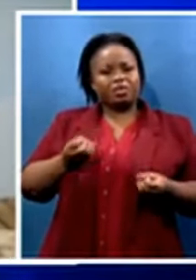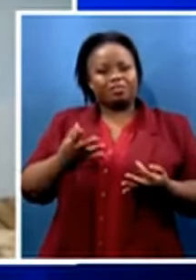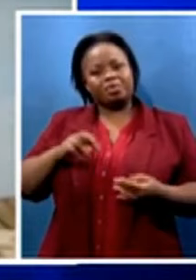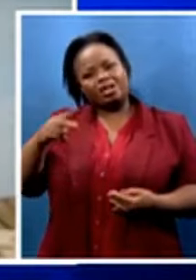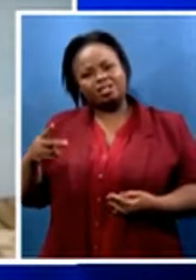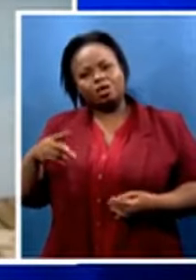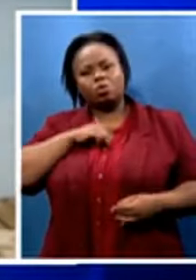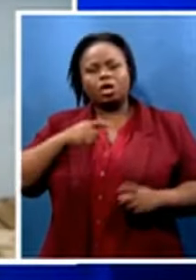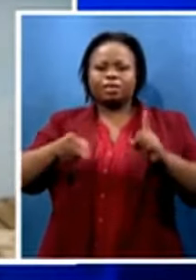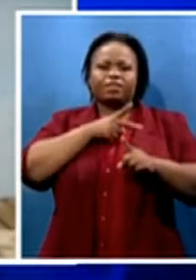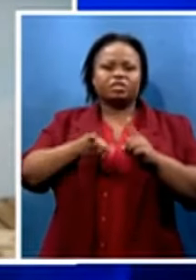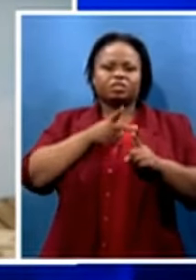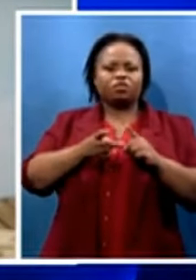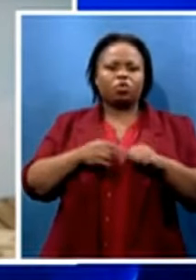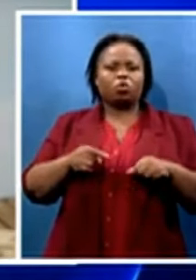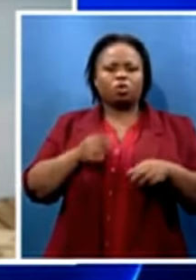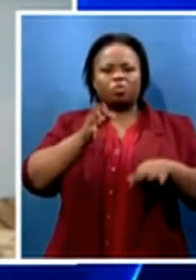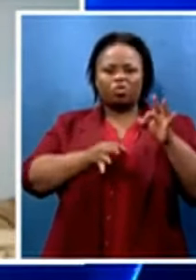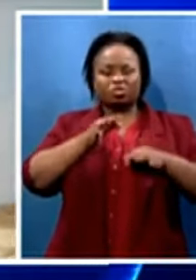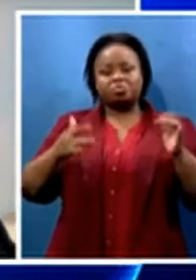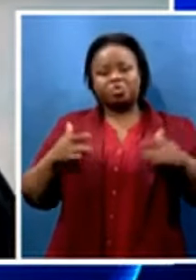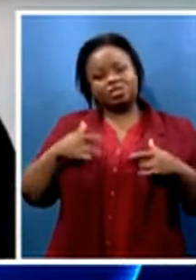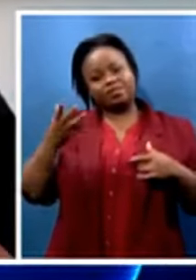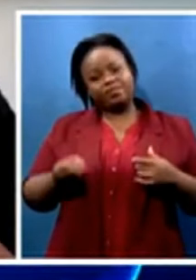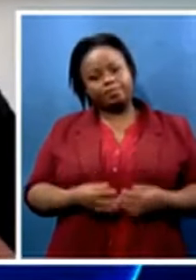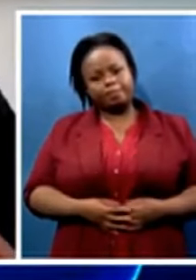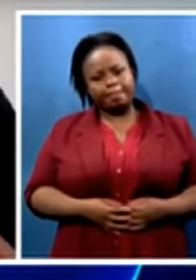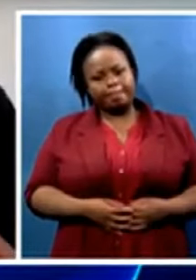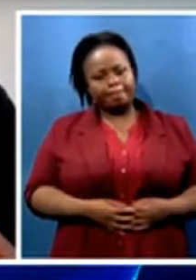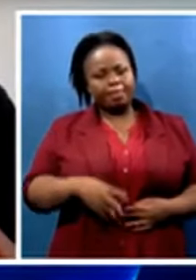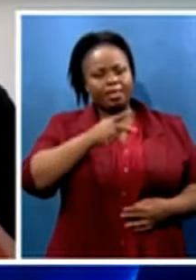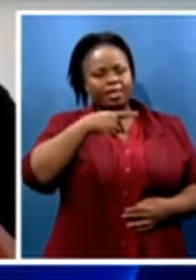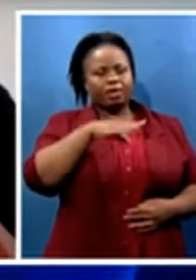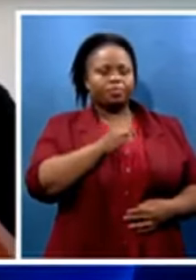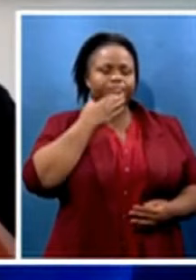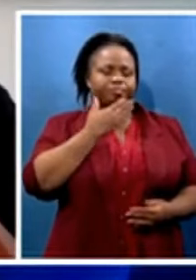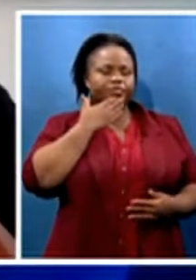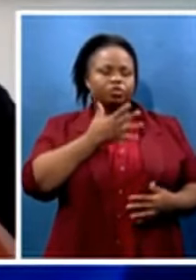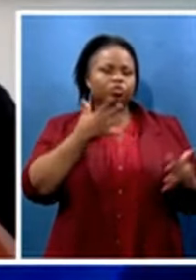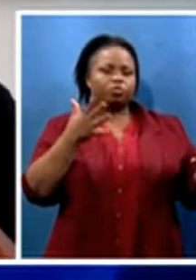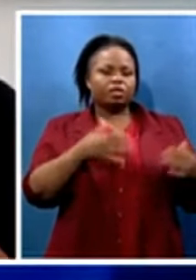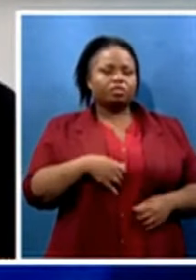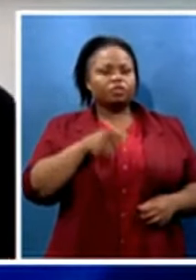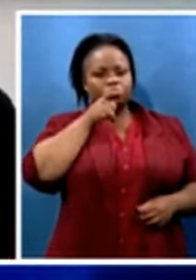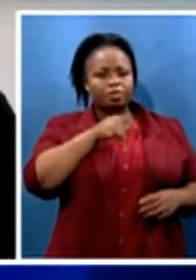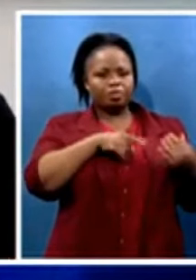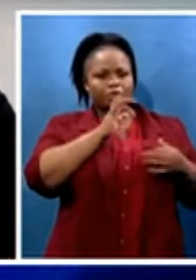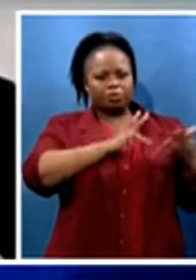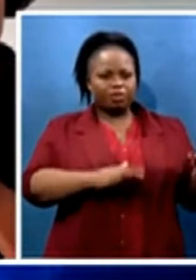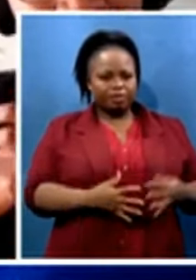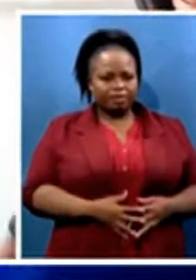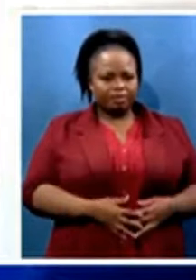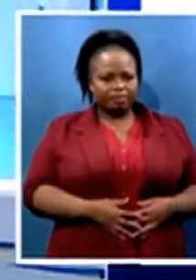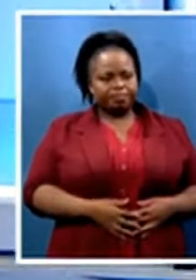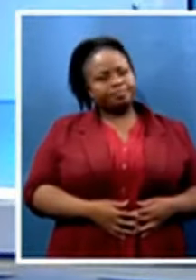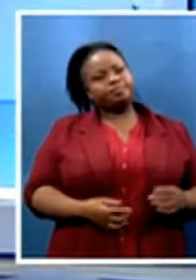It's very concerning. All right, Neo, thank you so much for your reaction to this story. That was the spokesperson, the